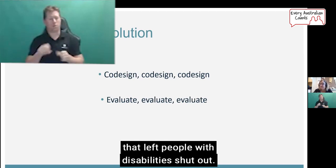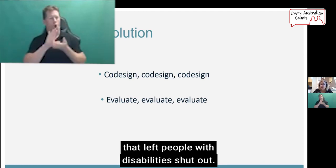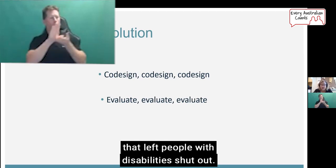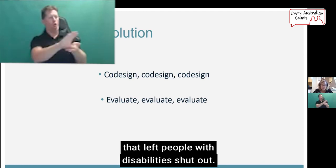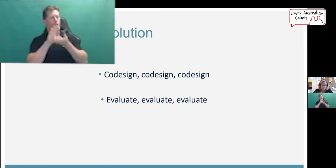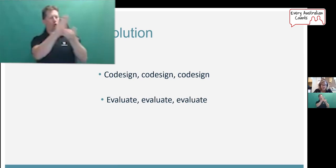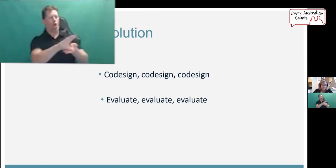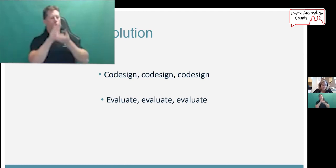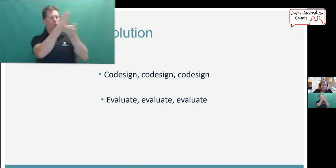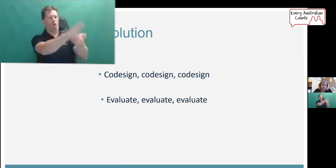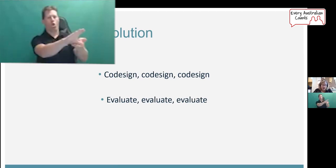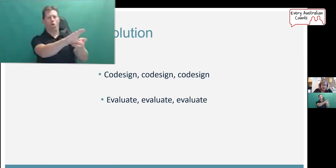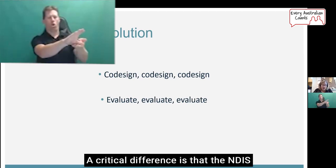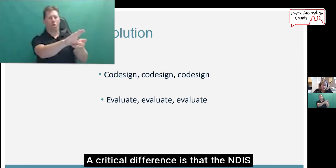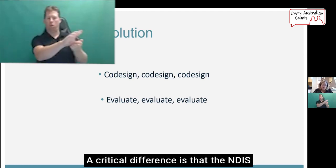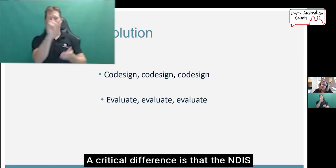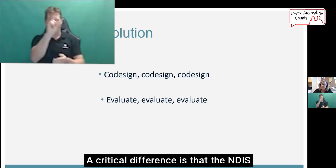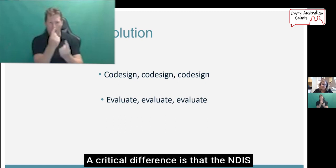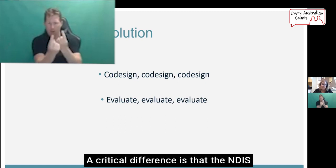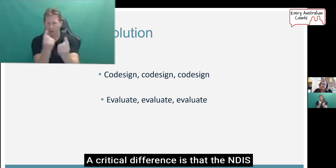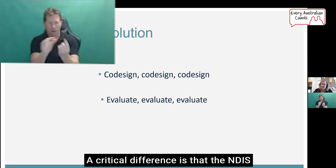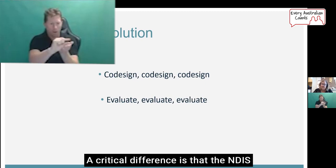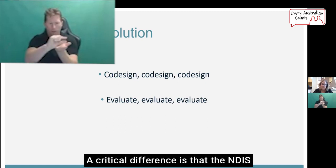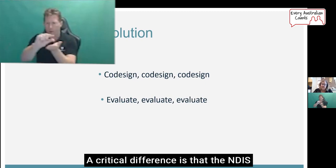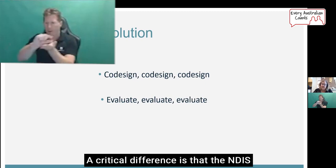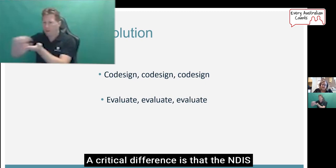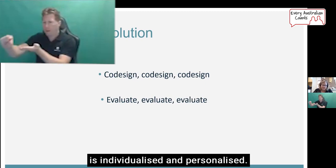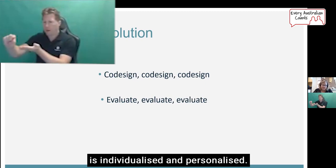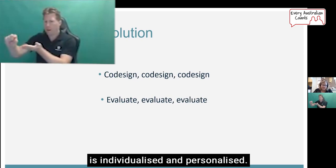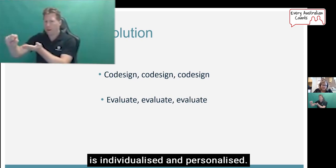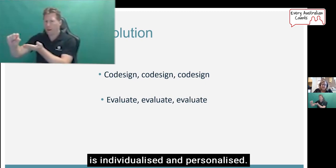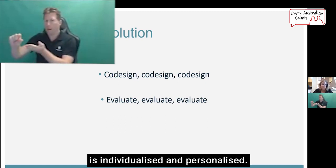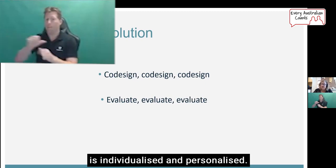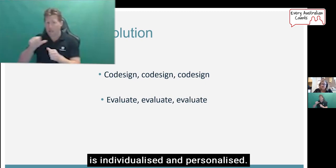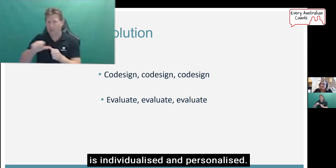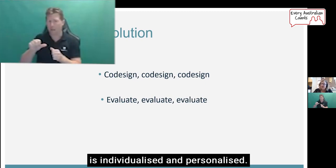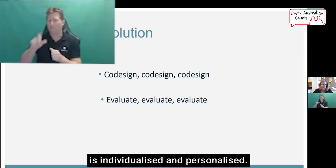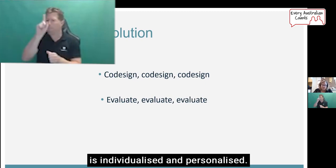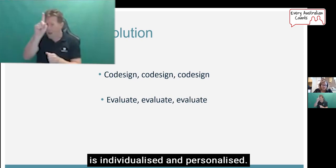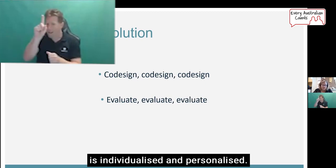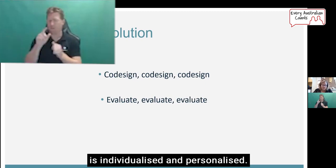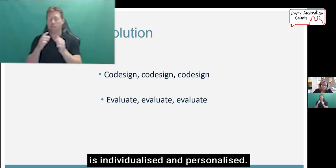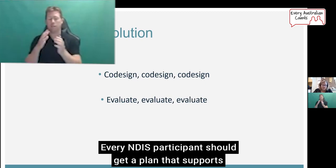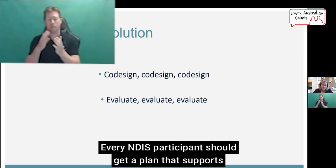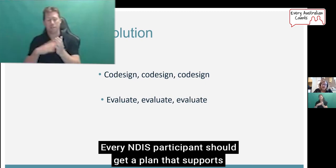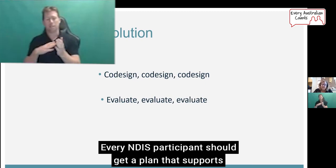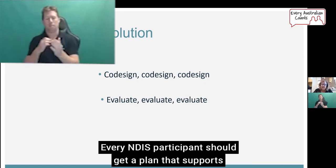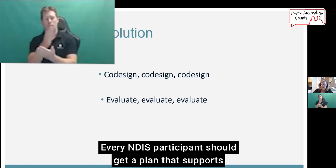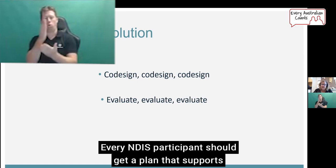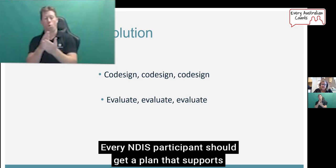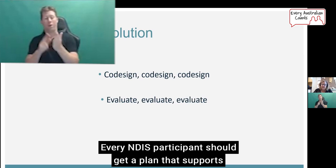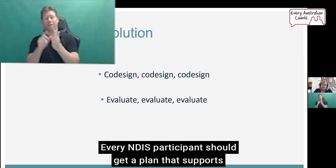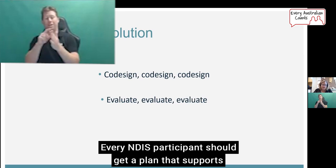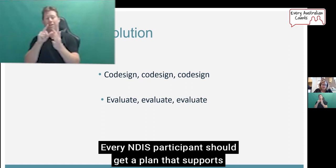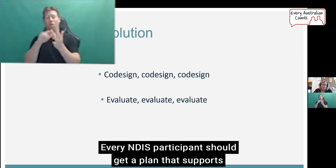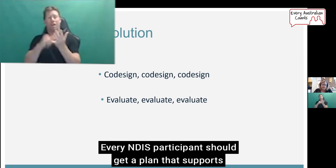disability shut out. A critical difference is that the NDIS is individualised and personalised. Every